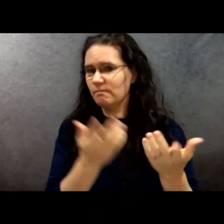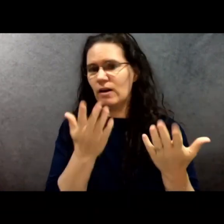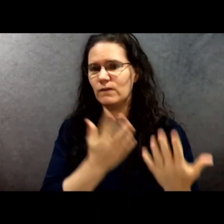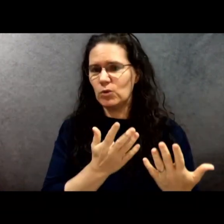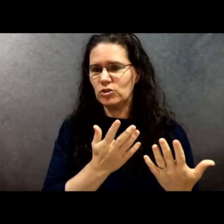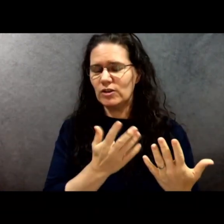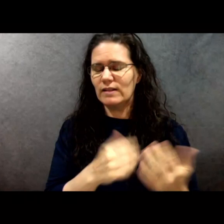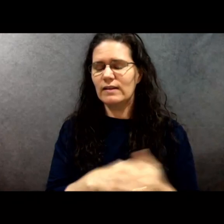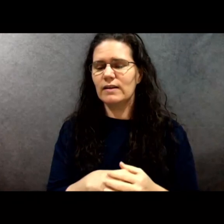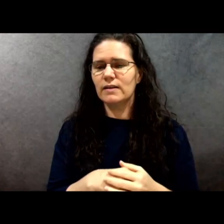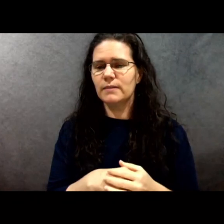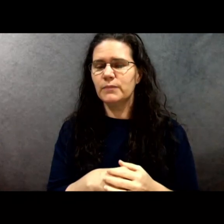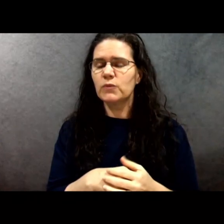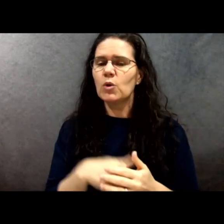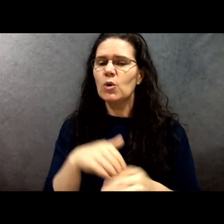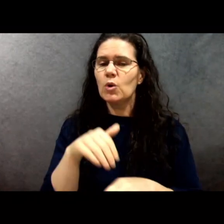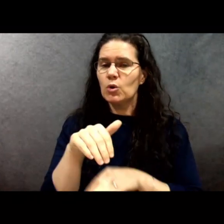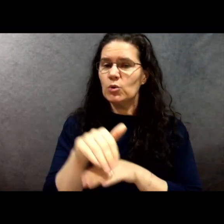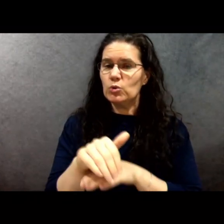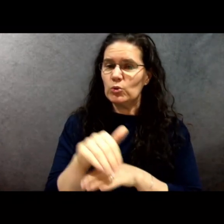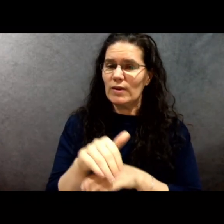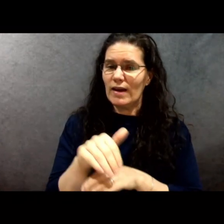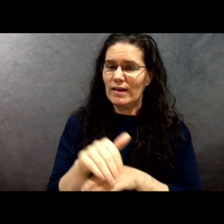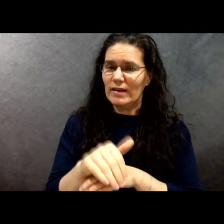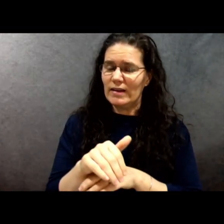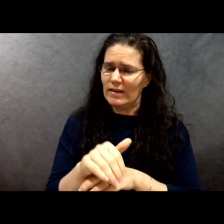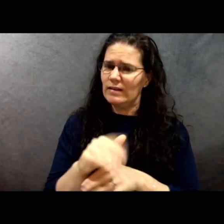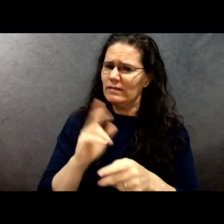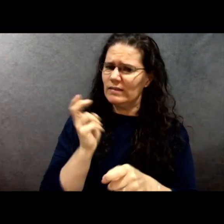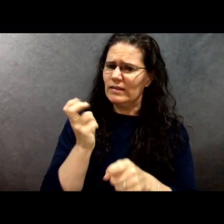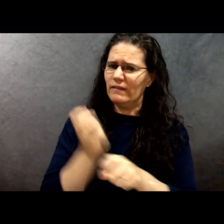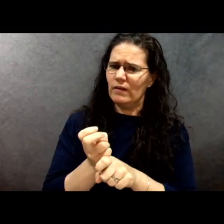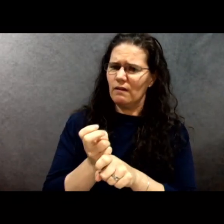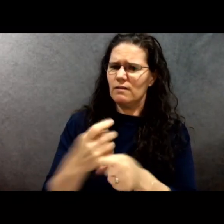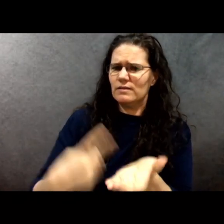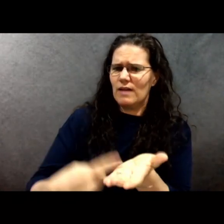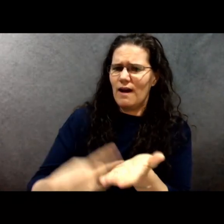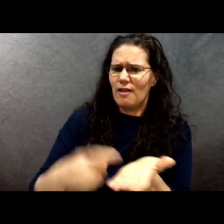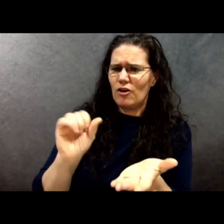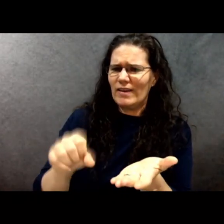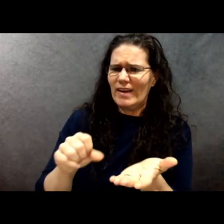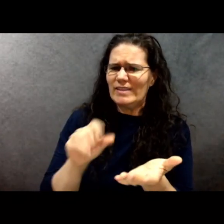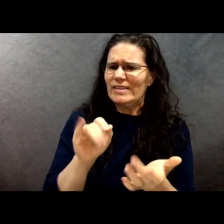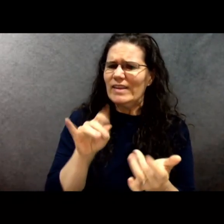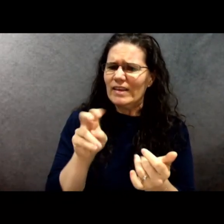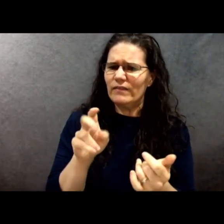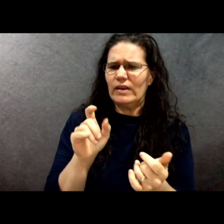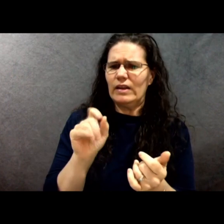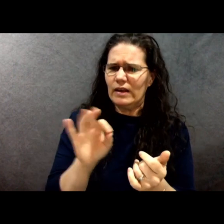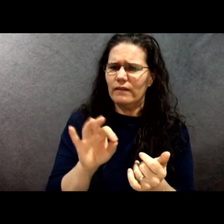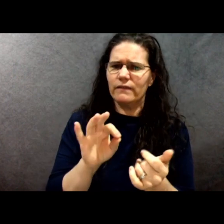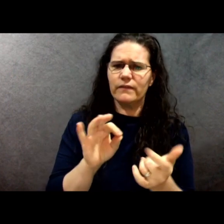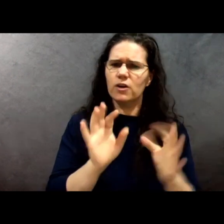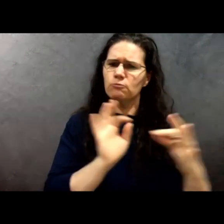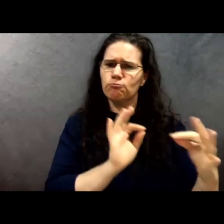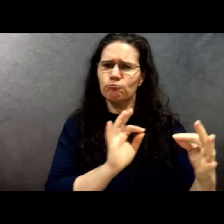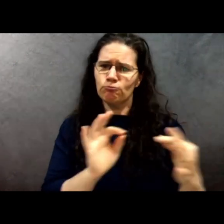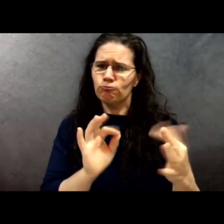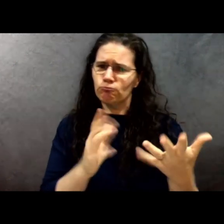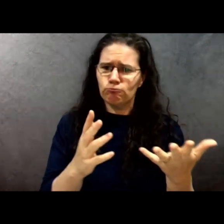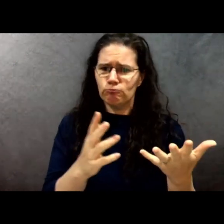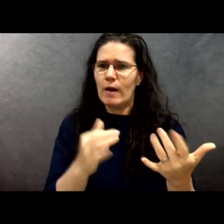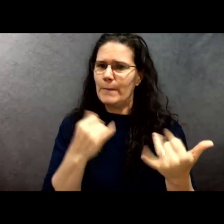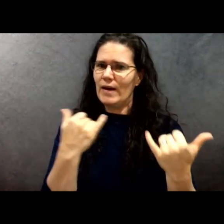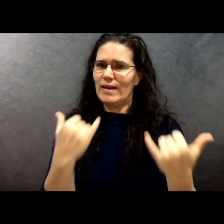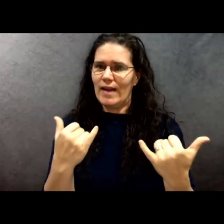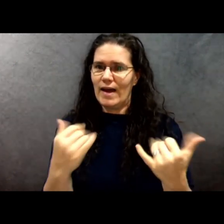would be difficult under the best of circumstances, but it is certainly even more challenging when considered in the